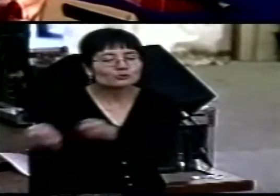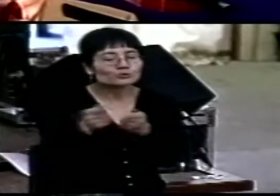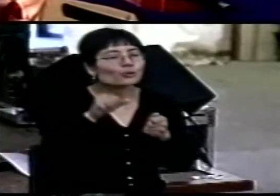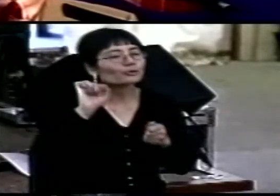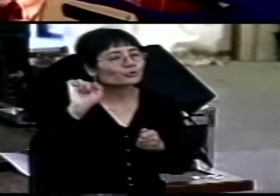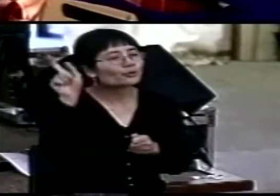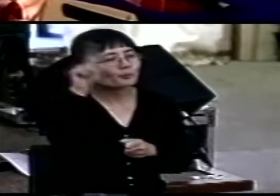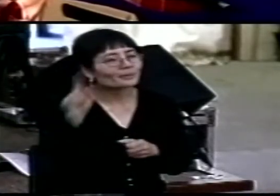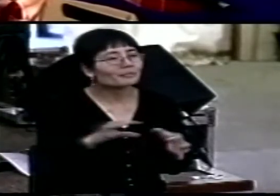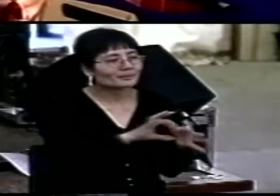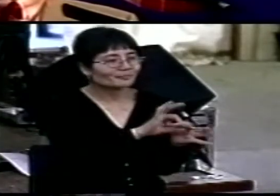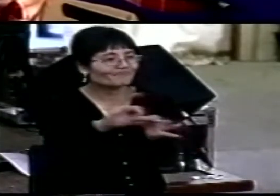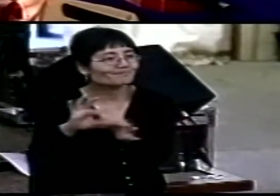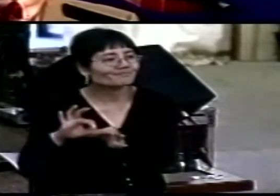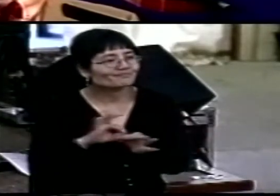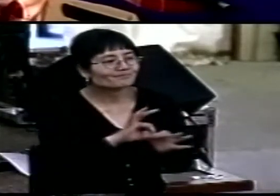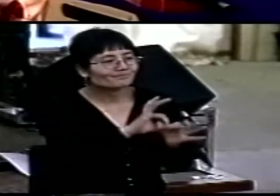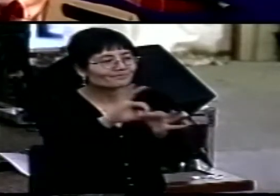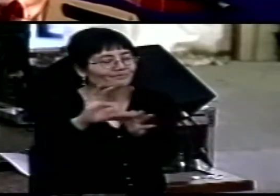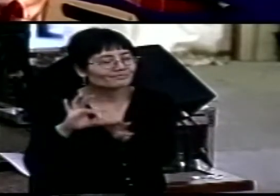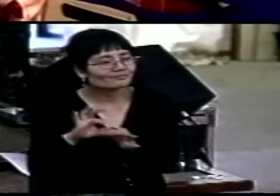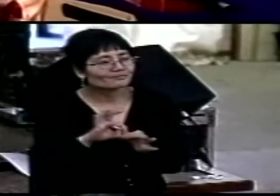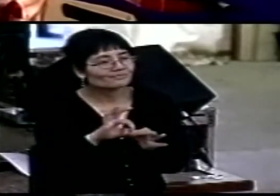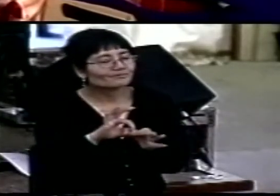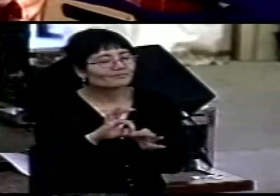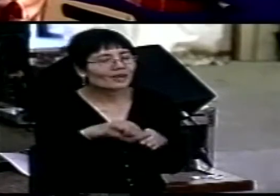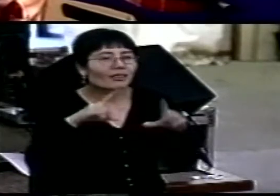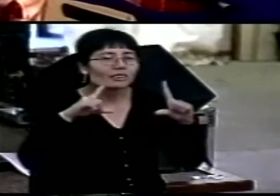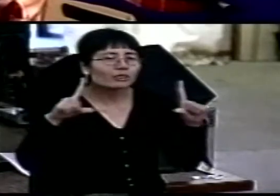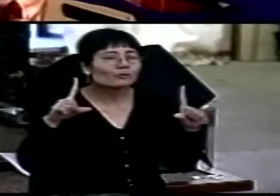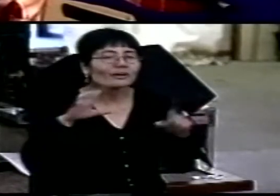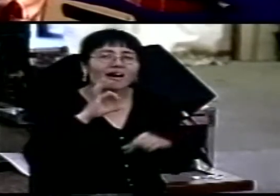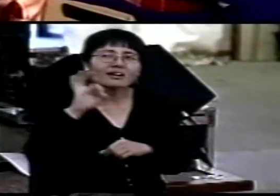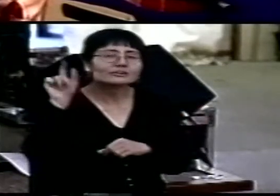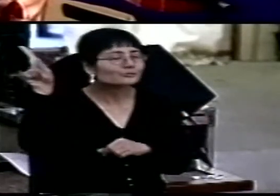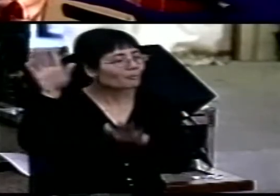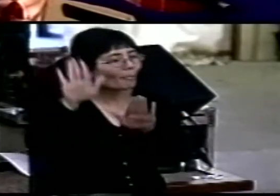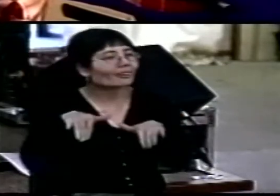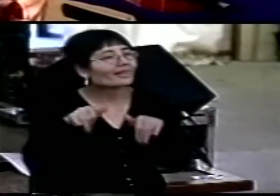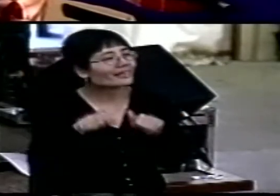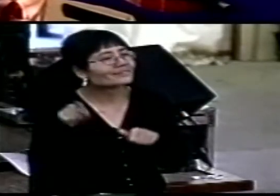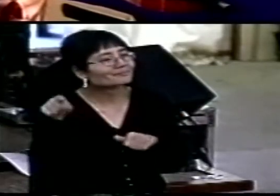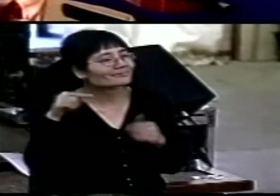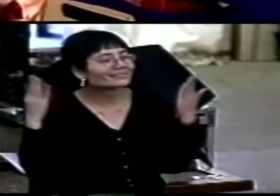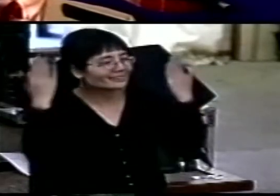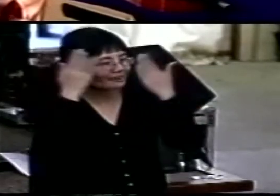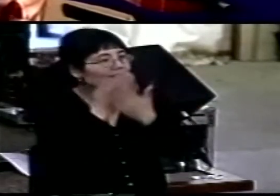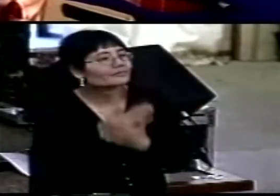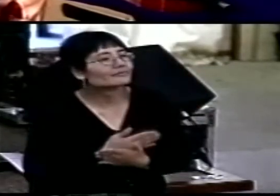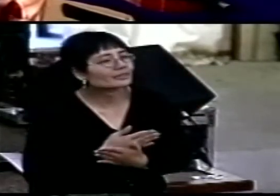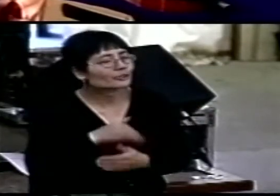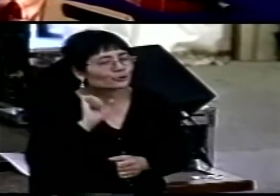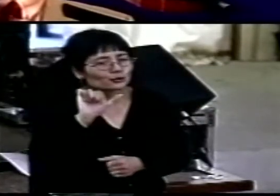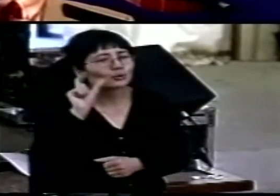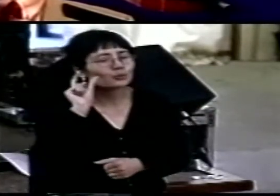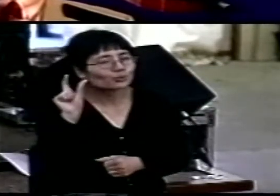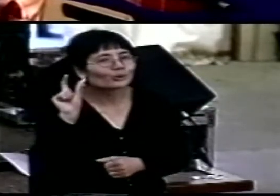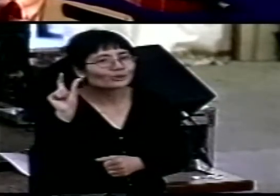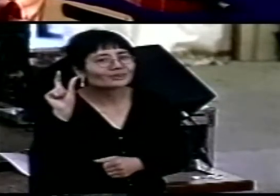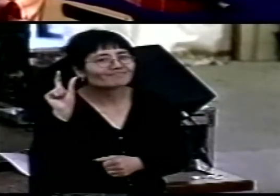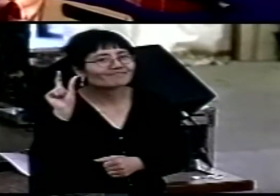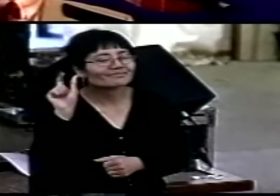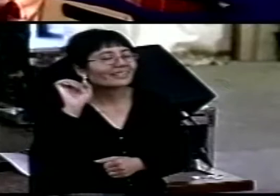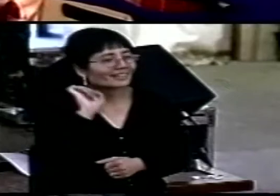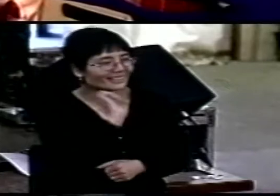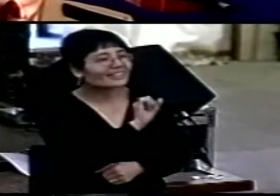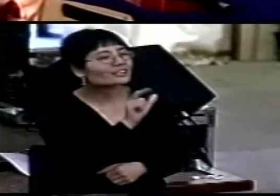together. And we ask, Lord, that you would bless Joel this evening. May your word be his words,